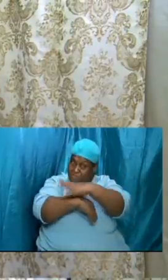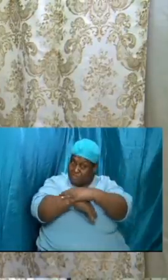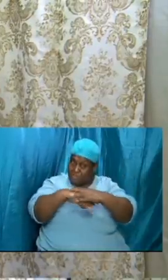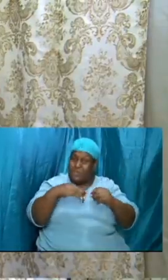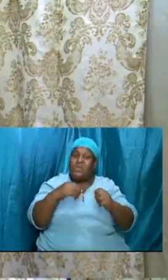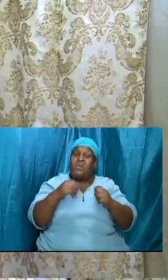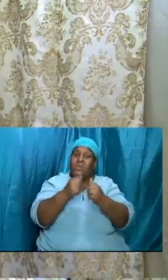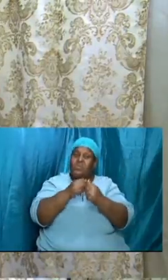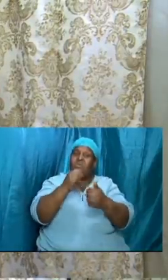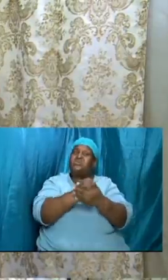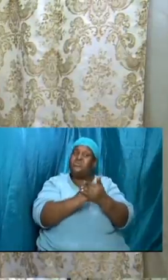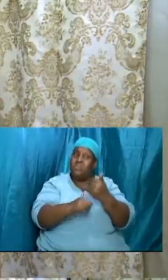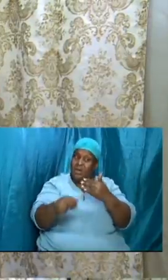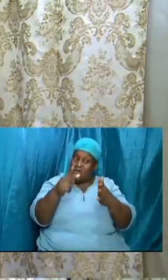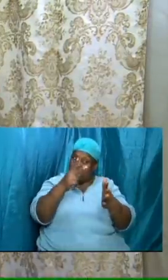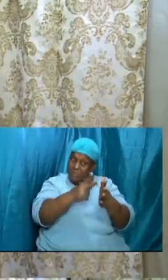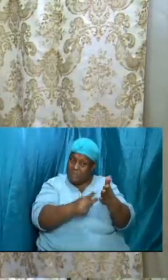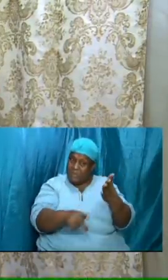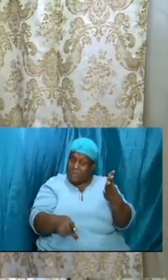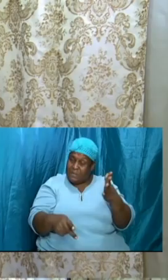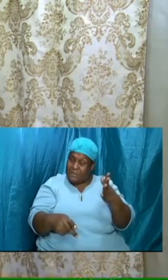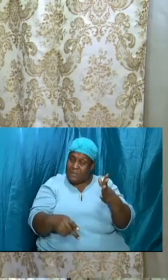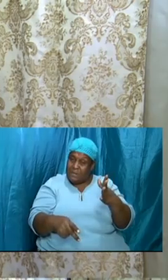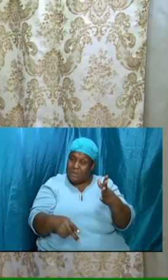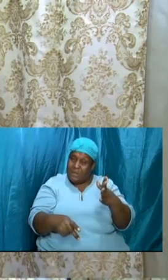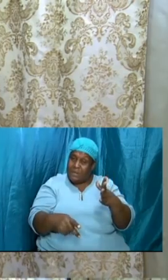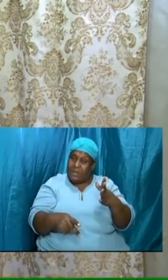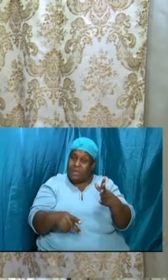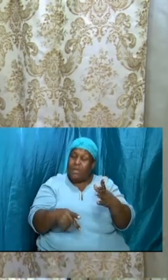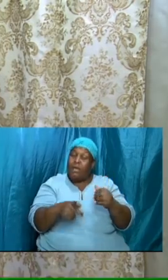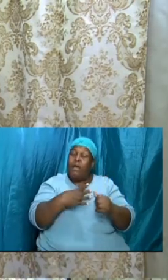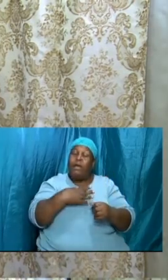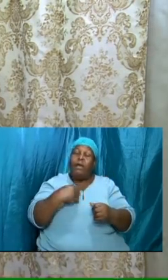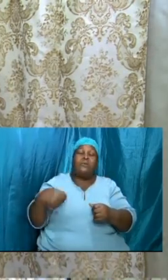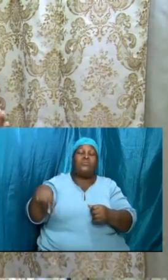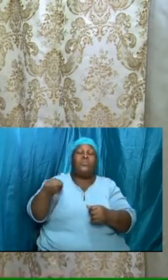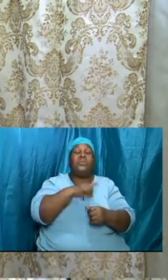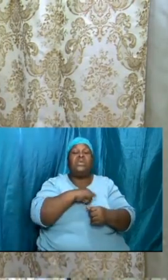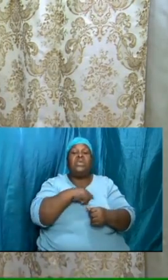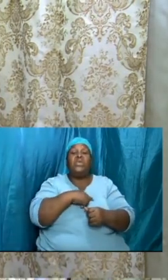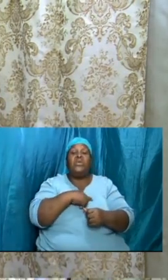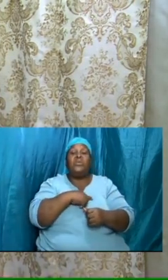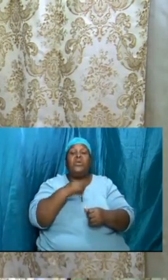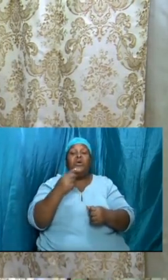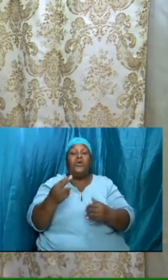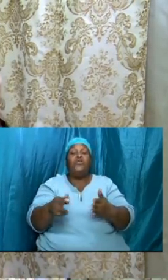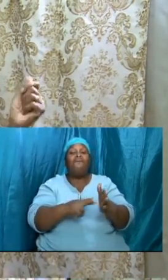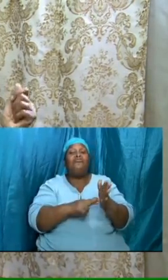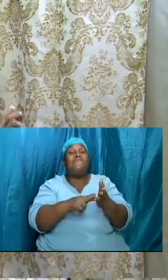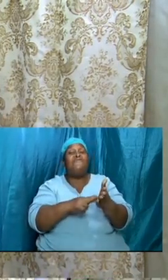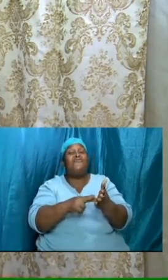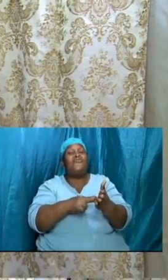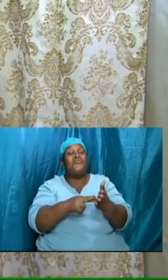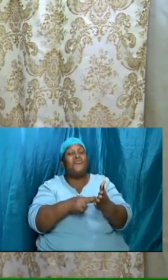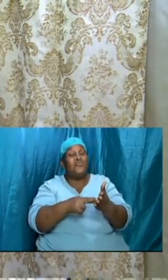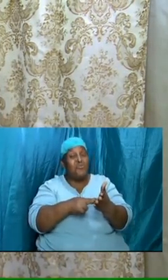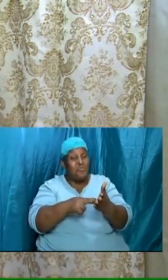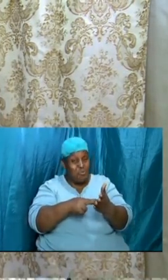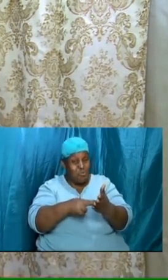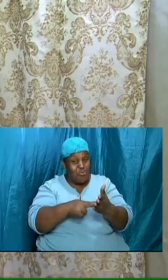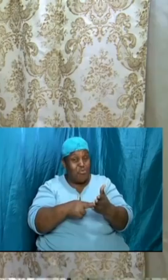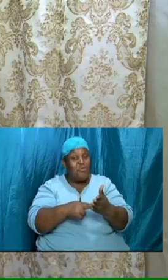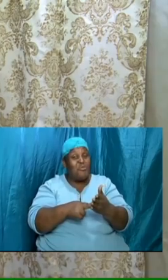these parts and we will rehearse a little bit and i say a little bit because we can go back to the past